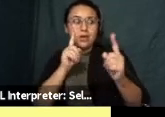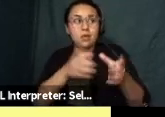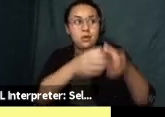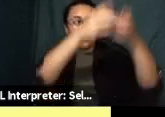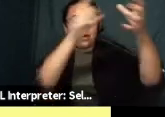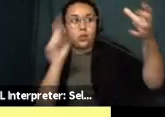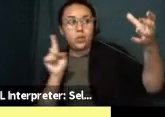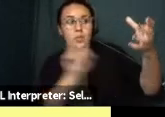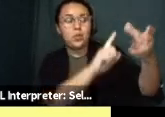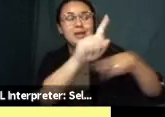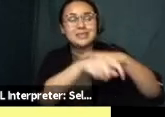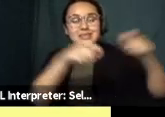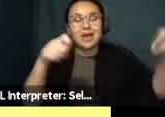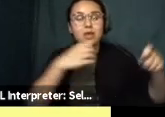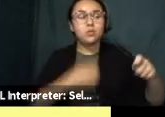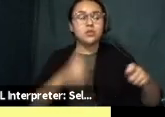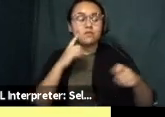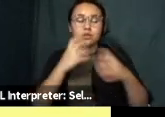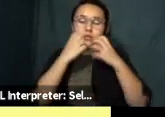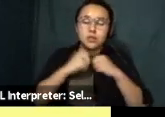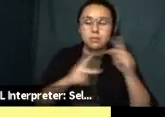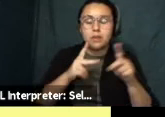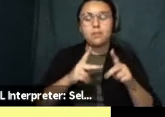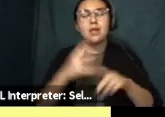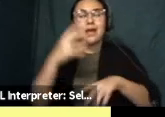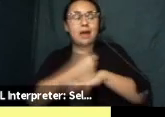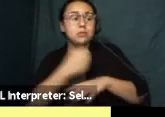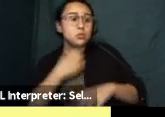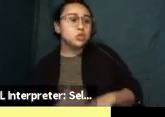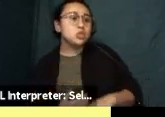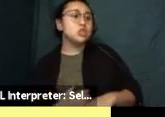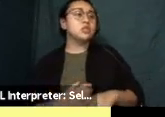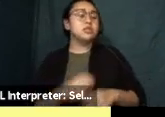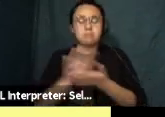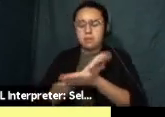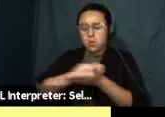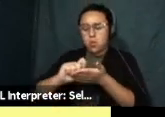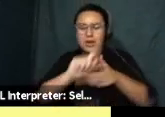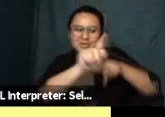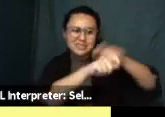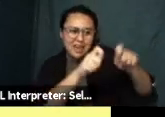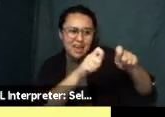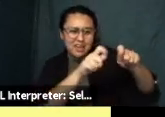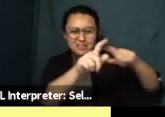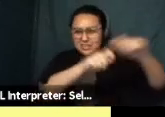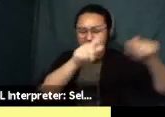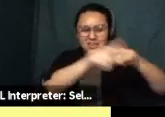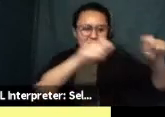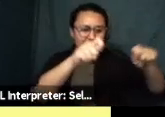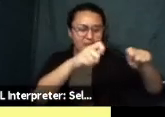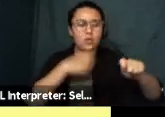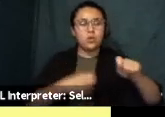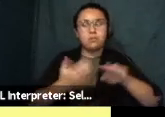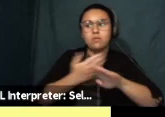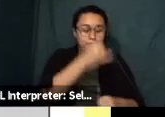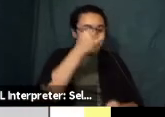ones their wishes for the world their wishes their abolitionist wishes um so yeah they were like making wishes before they entered to